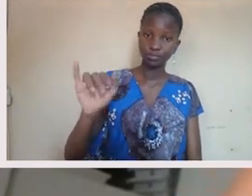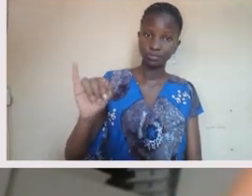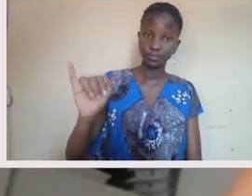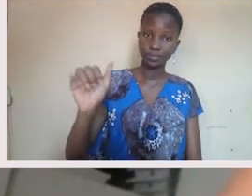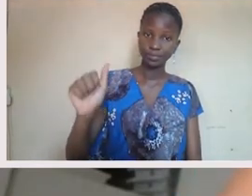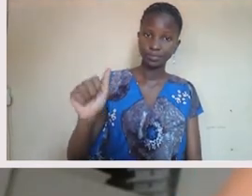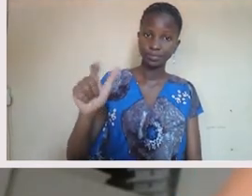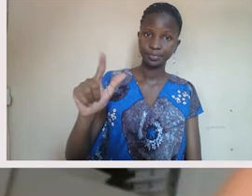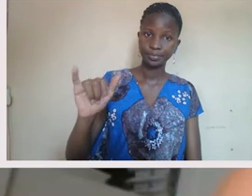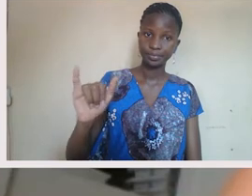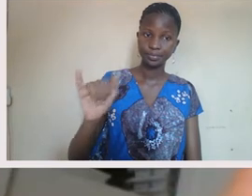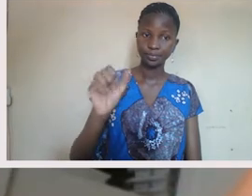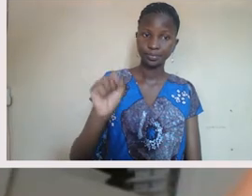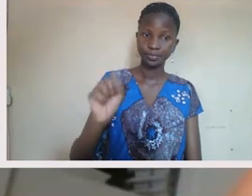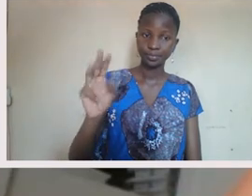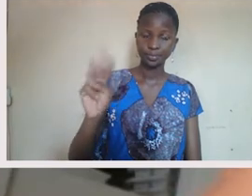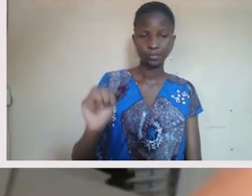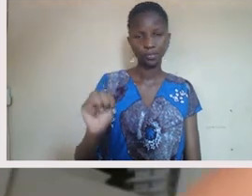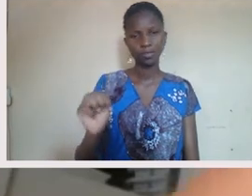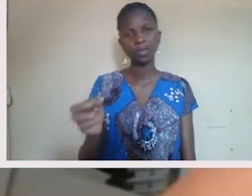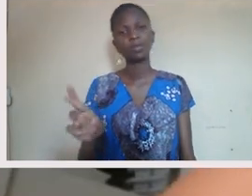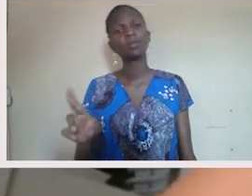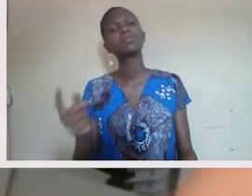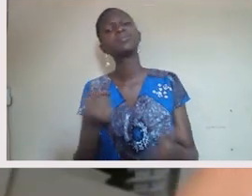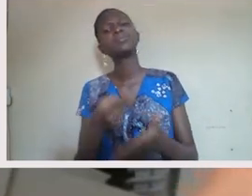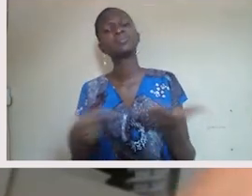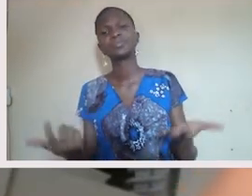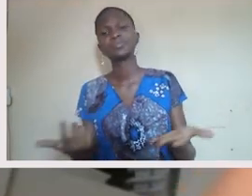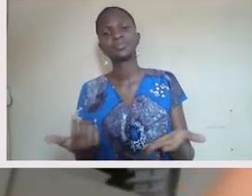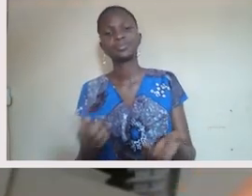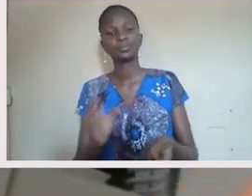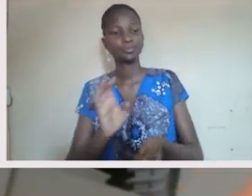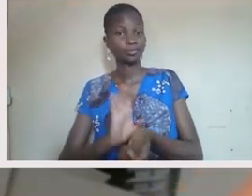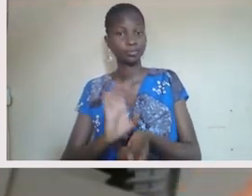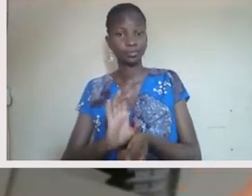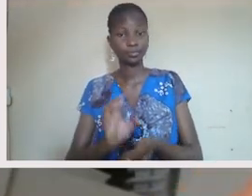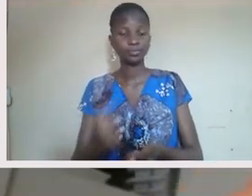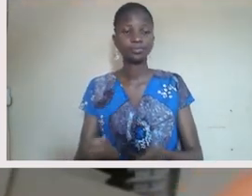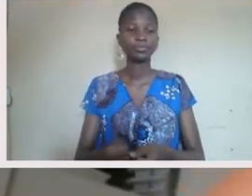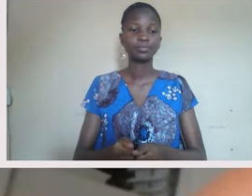privilege or something like what sort of that fall under?